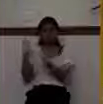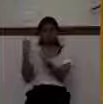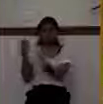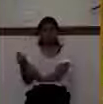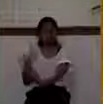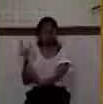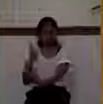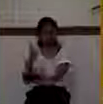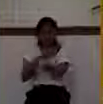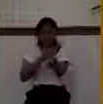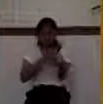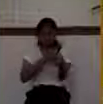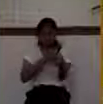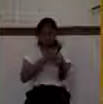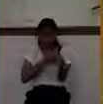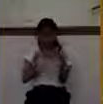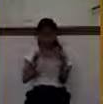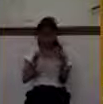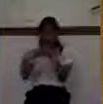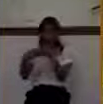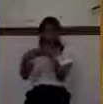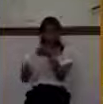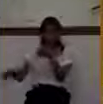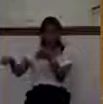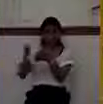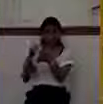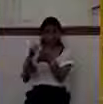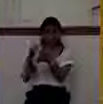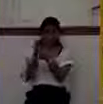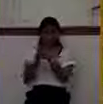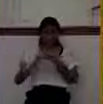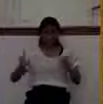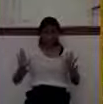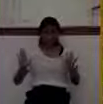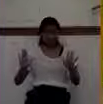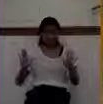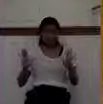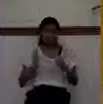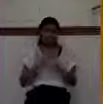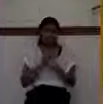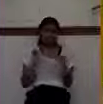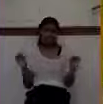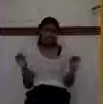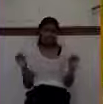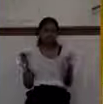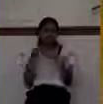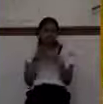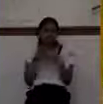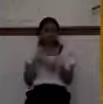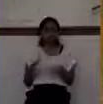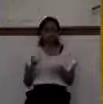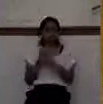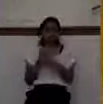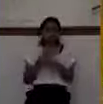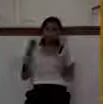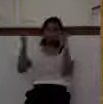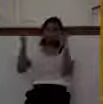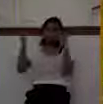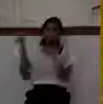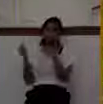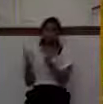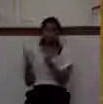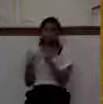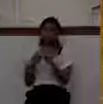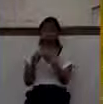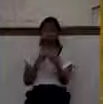there was no peace. And really the division made them weak. And it was really Rehoboam's